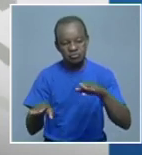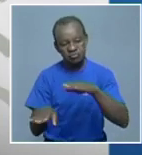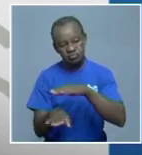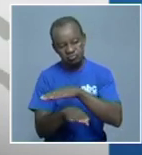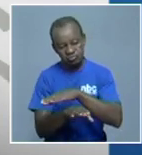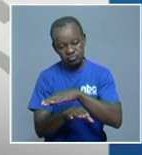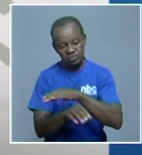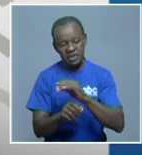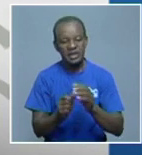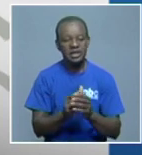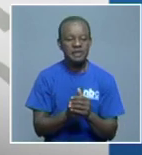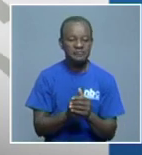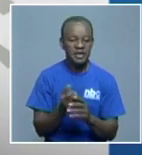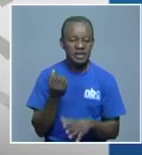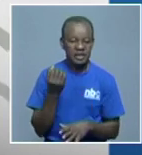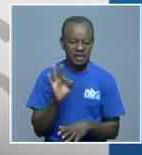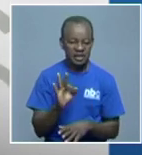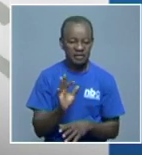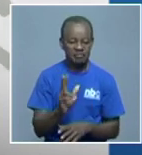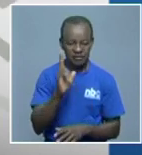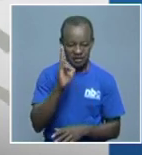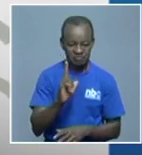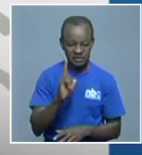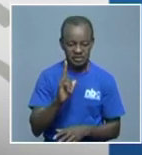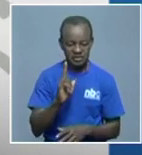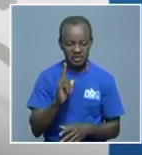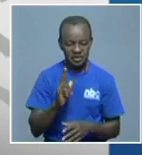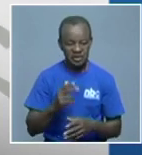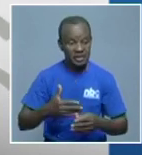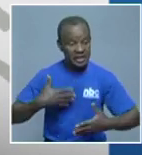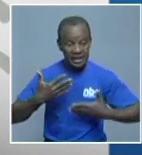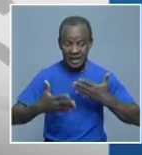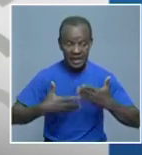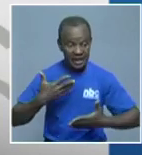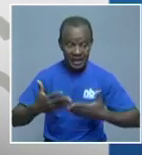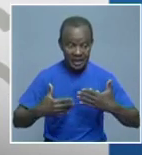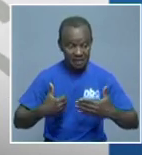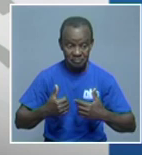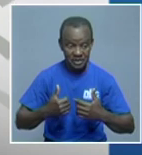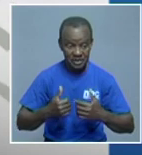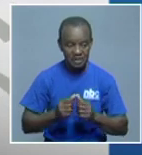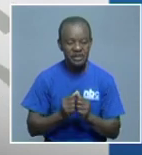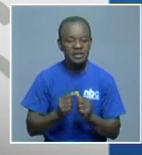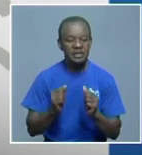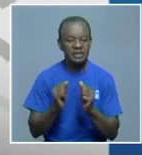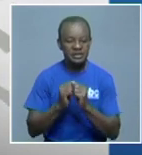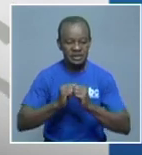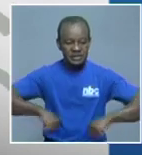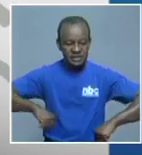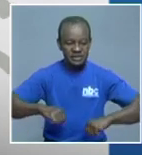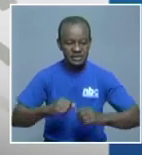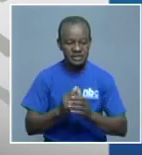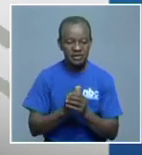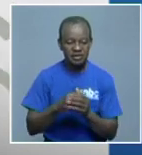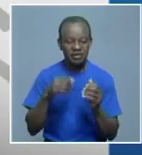that decision with the high court. And if the decision was taken by the high court, then you would have to